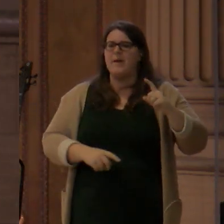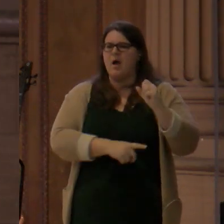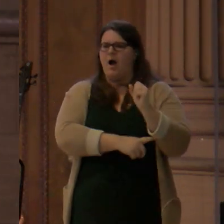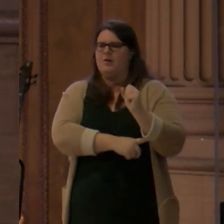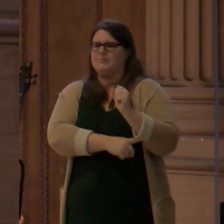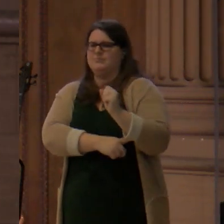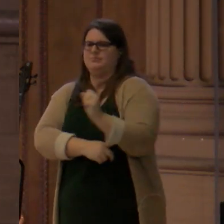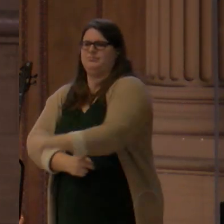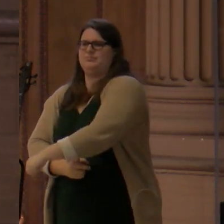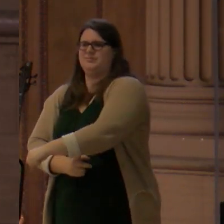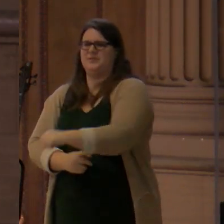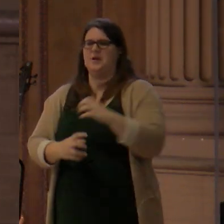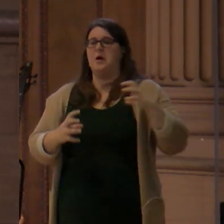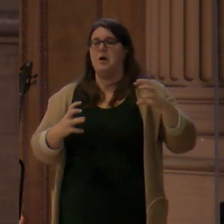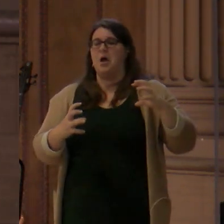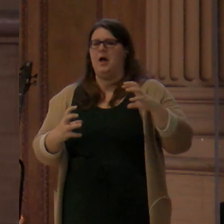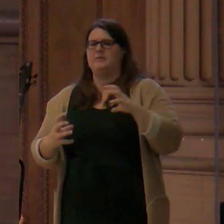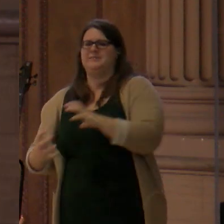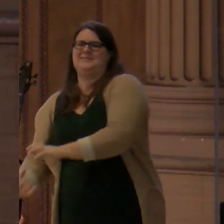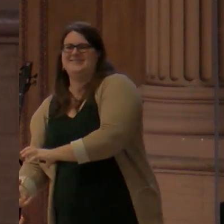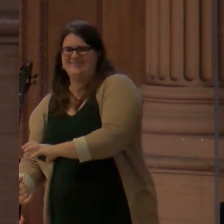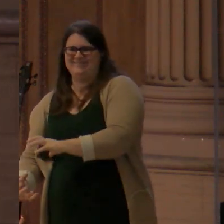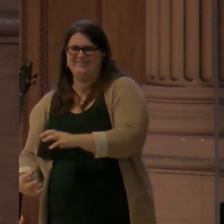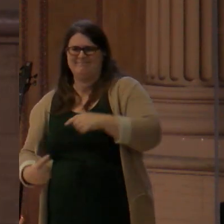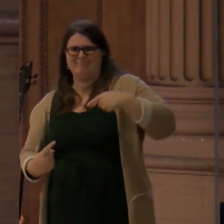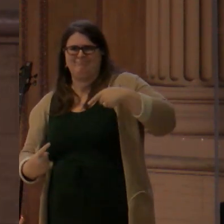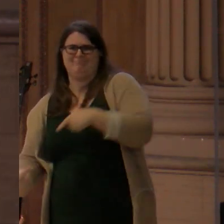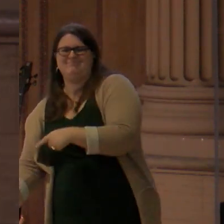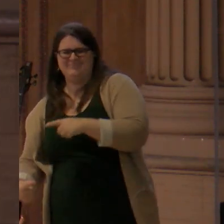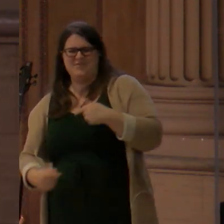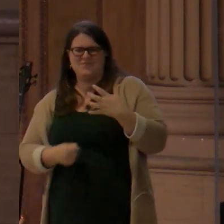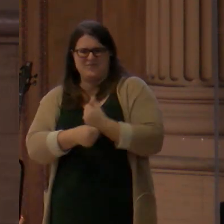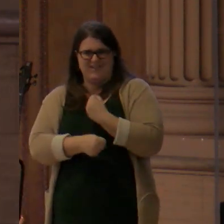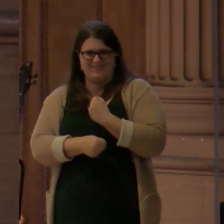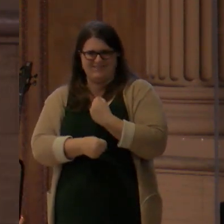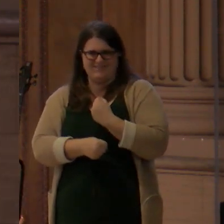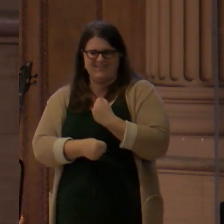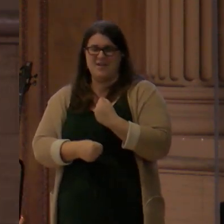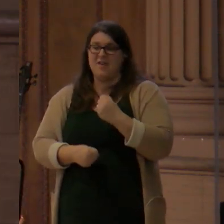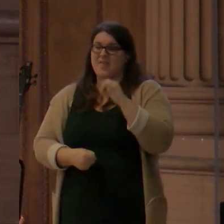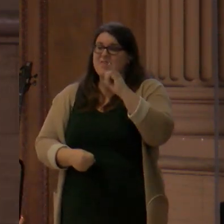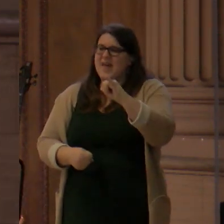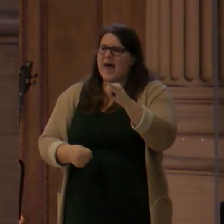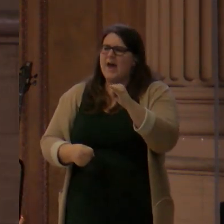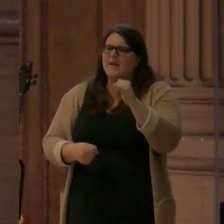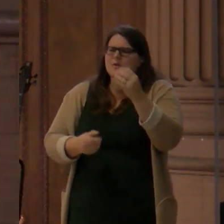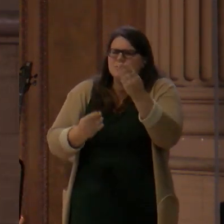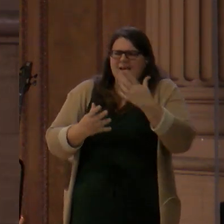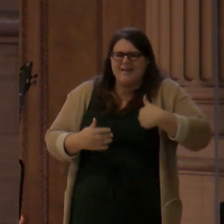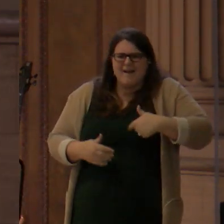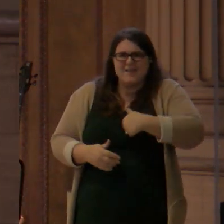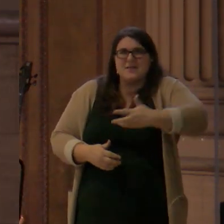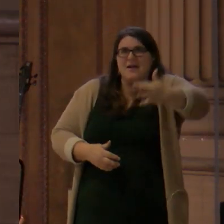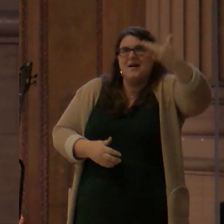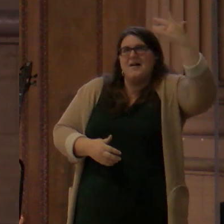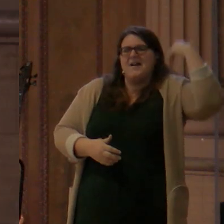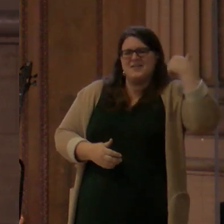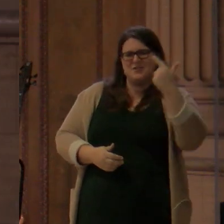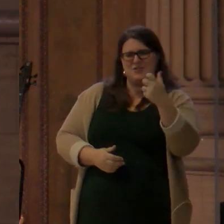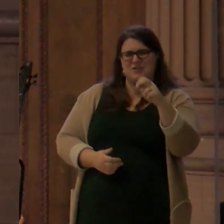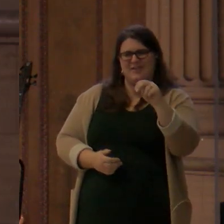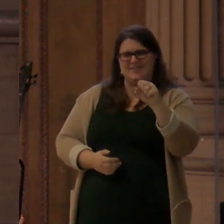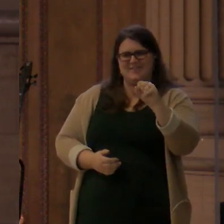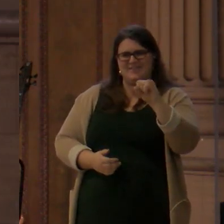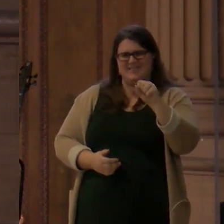go wrong. So it's an incredible promise at the very beginning of the Bible, and it tells us a ton. It tells us a ton about God.